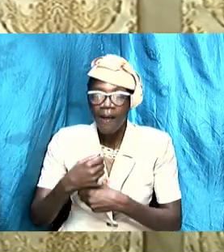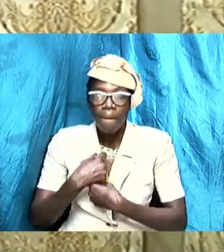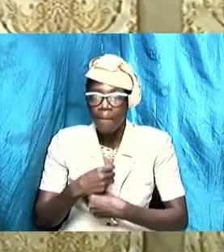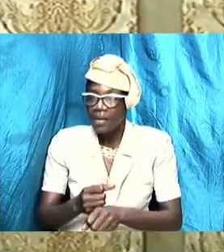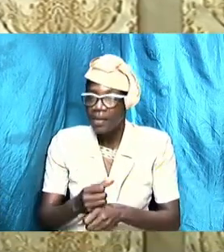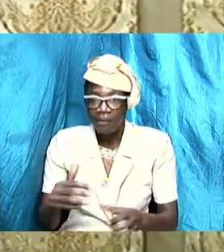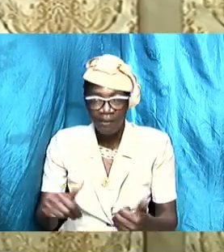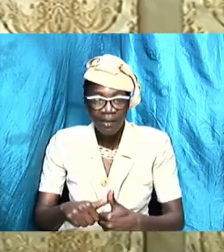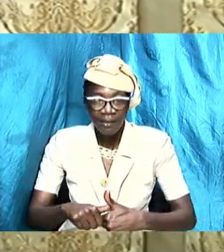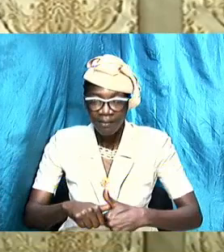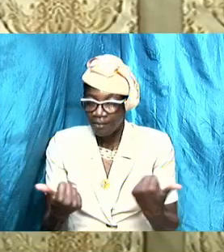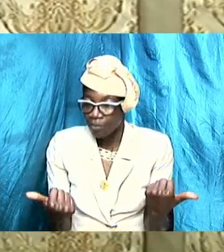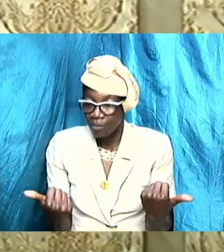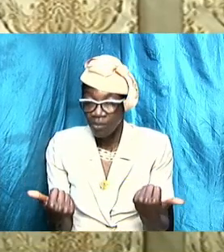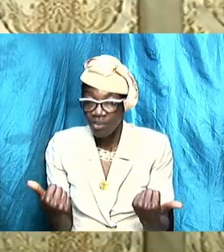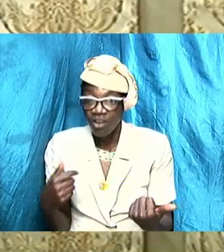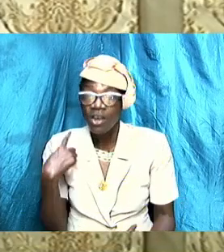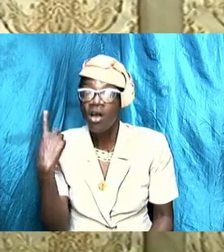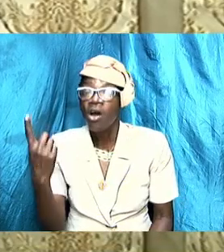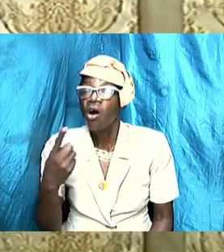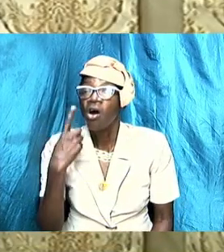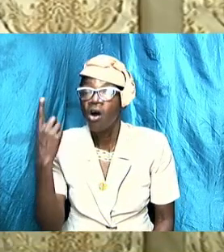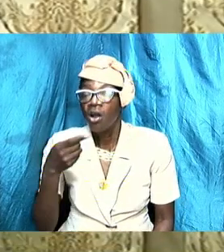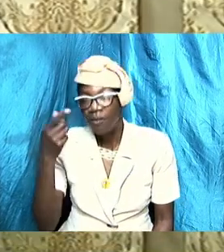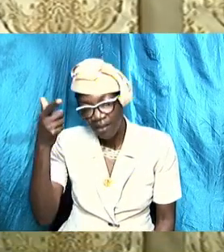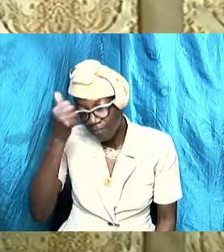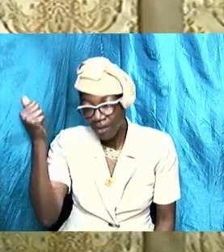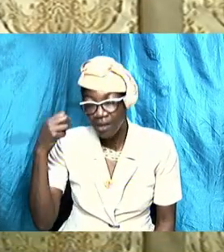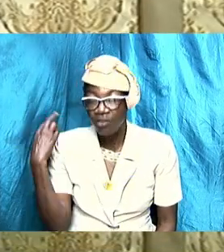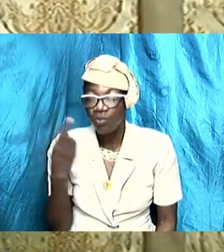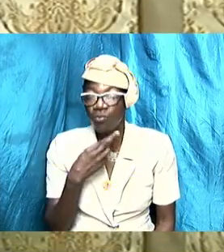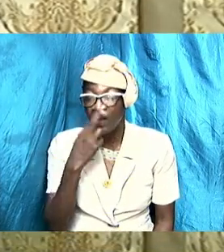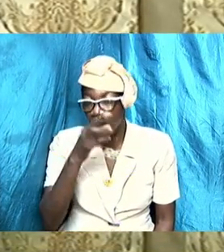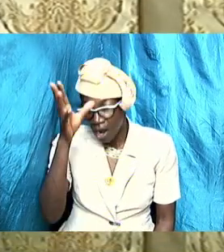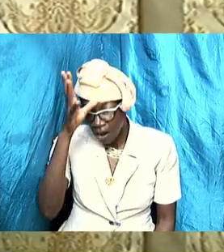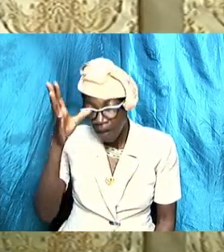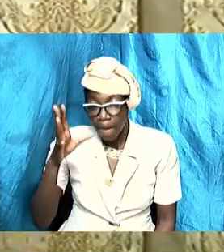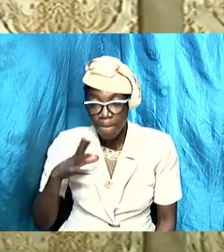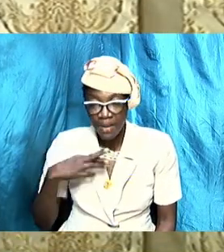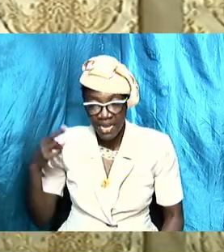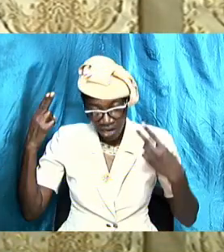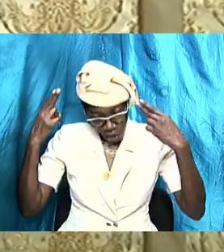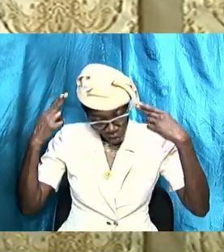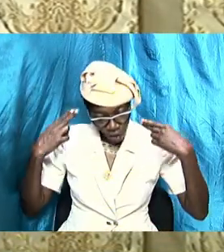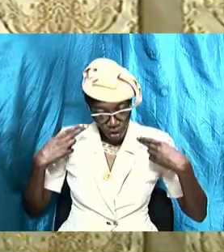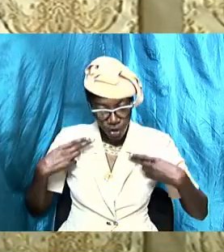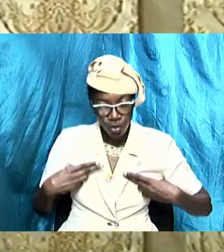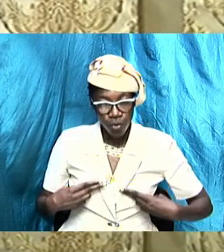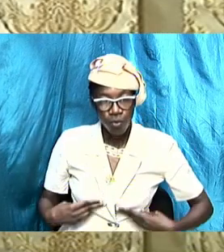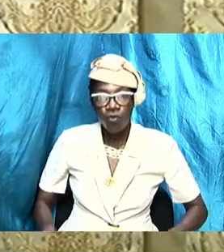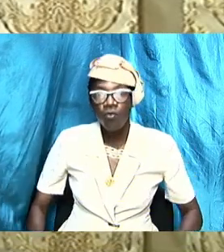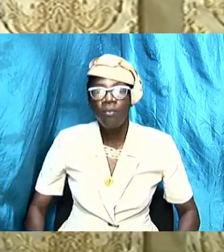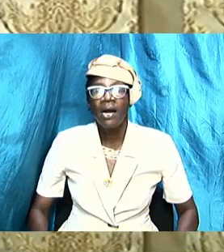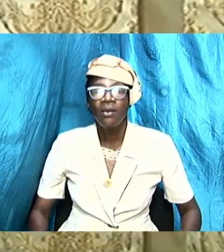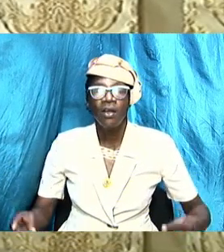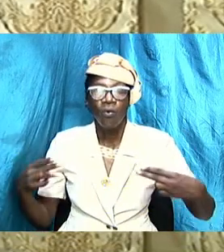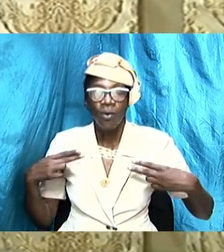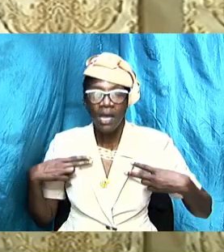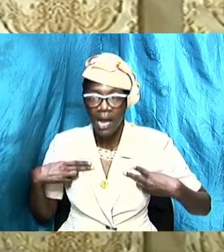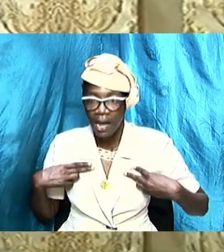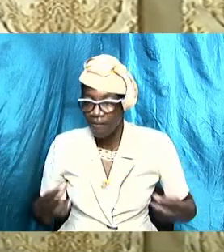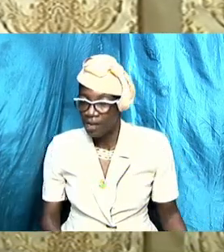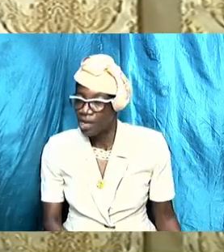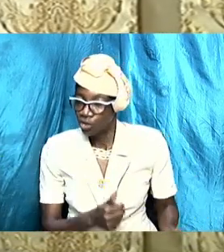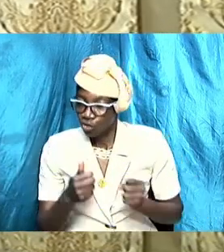it always because we are men because we are humankind we have our strengths